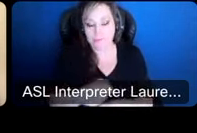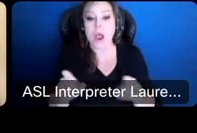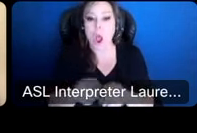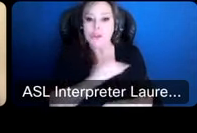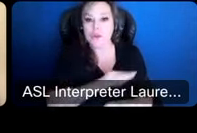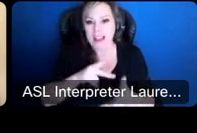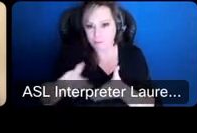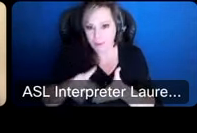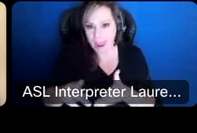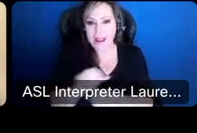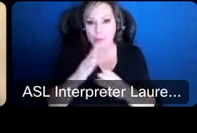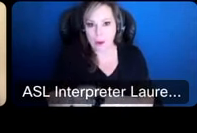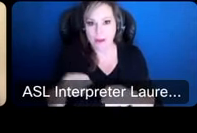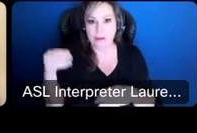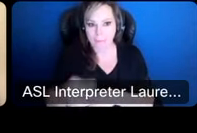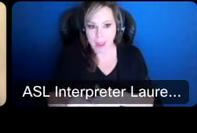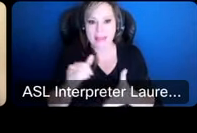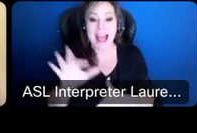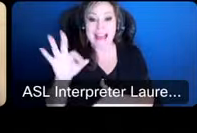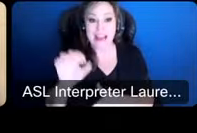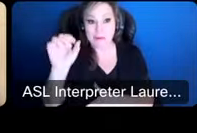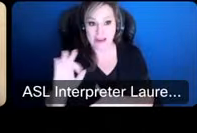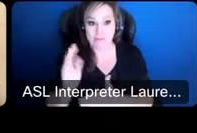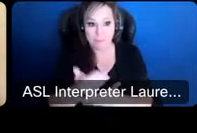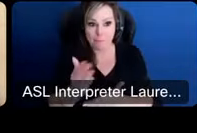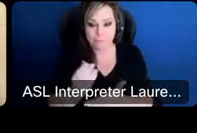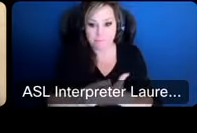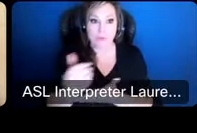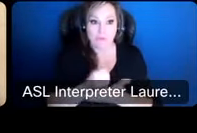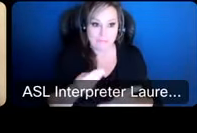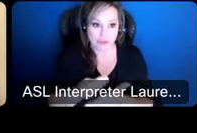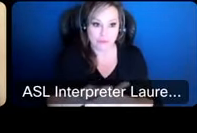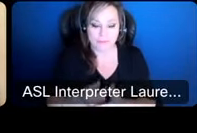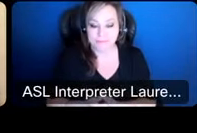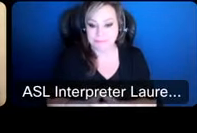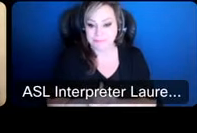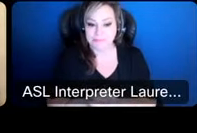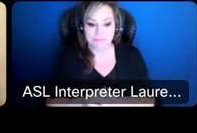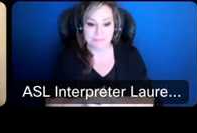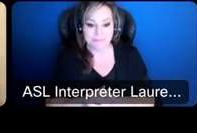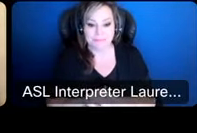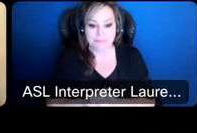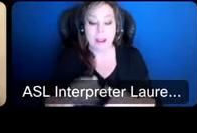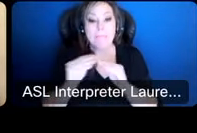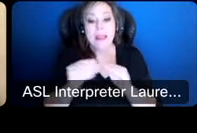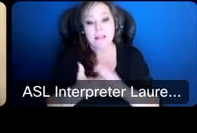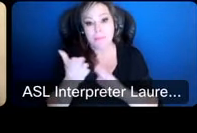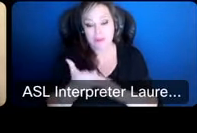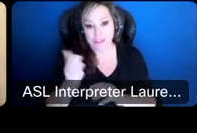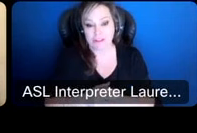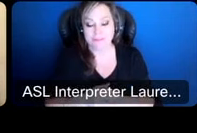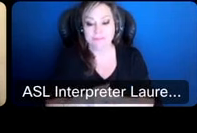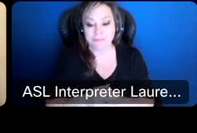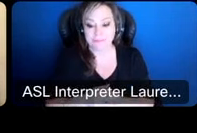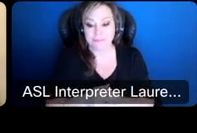of our budget our revenues i should say so the maintenance and operation uh